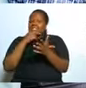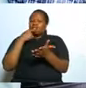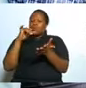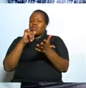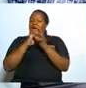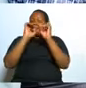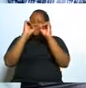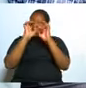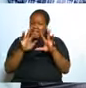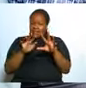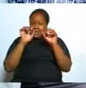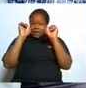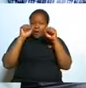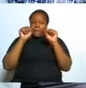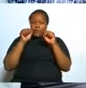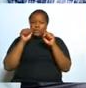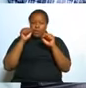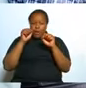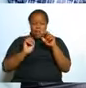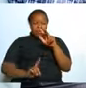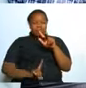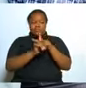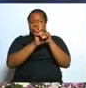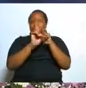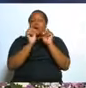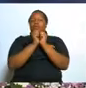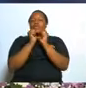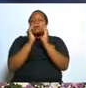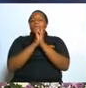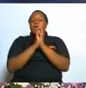nothing will interfere with your prayers